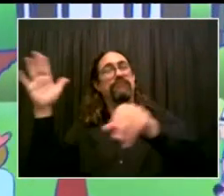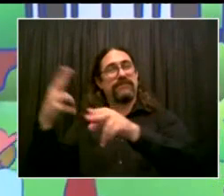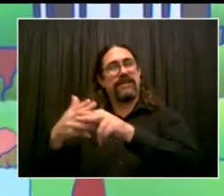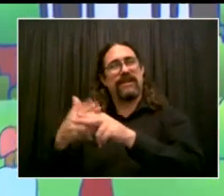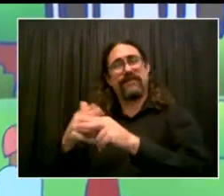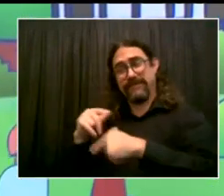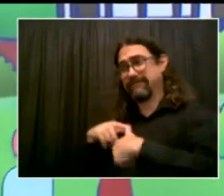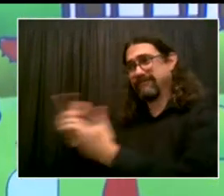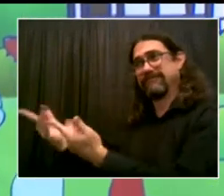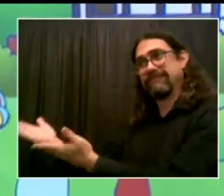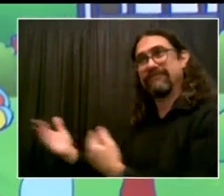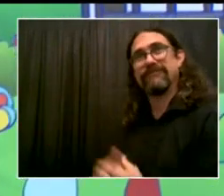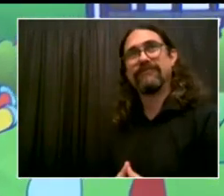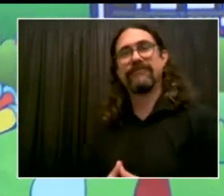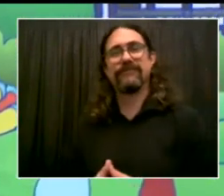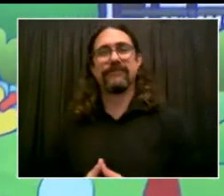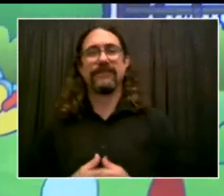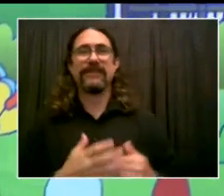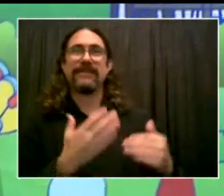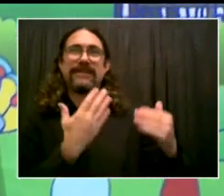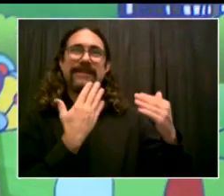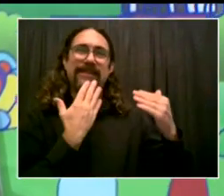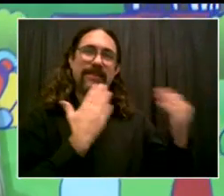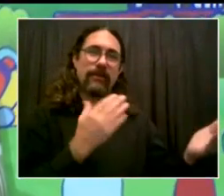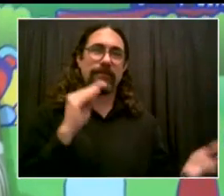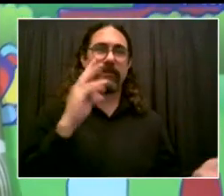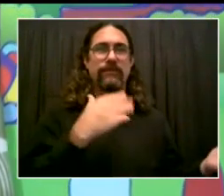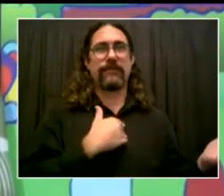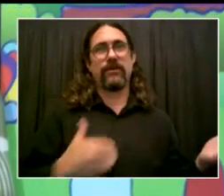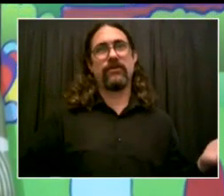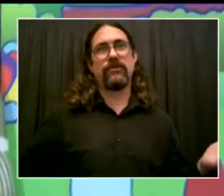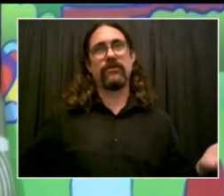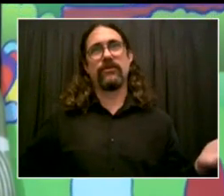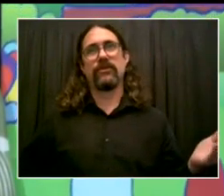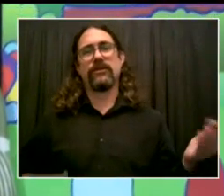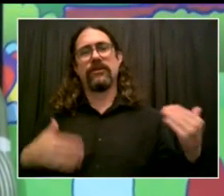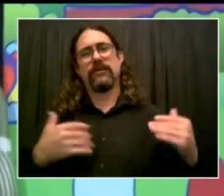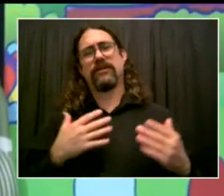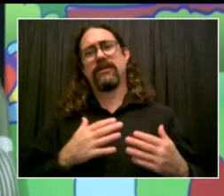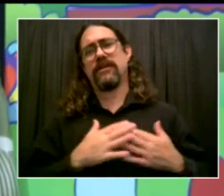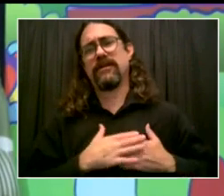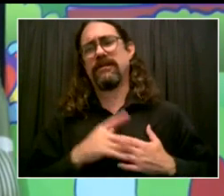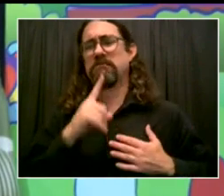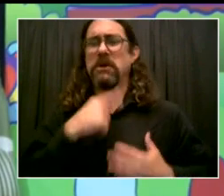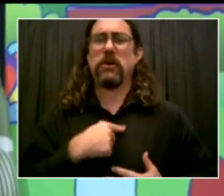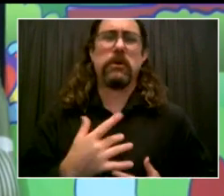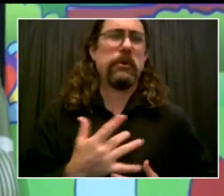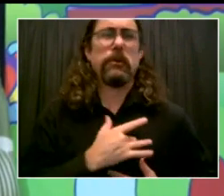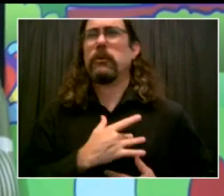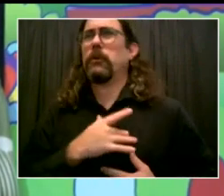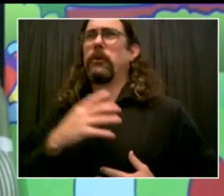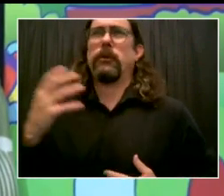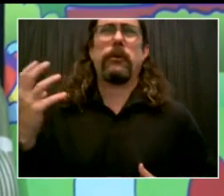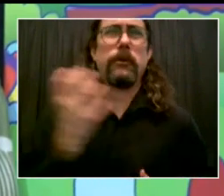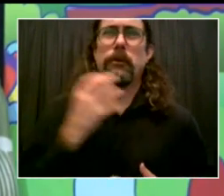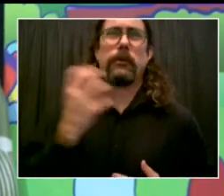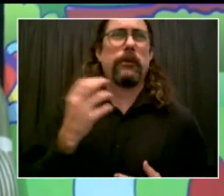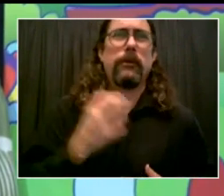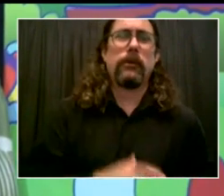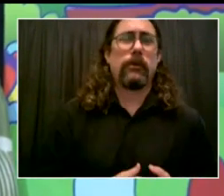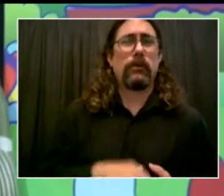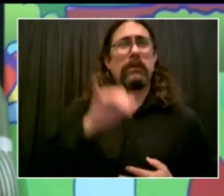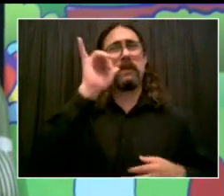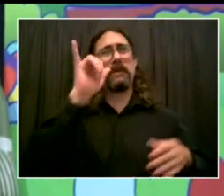To think that I'm going to see Bill's name on that building alongside the word justice, that's